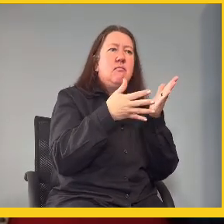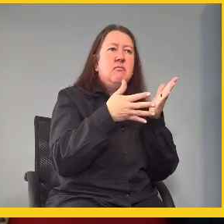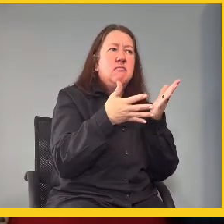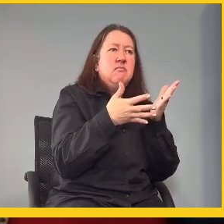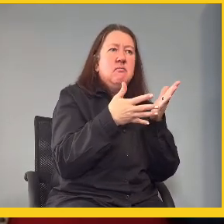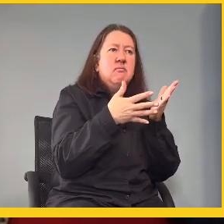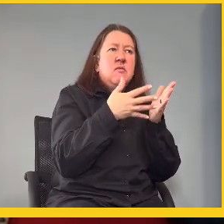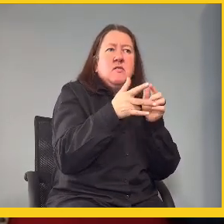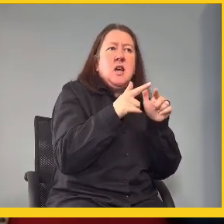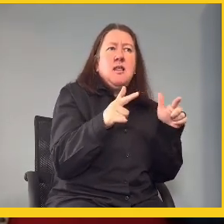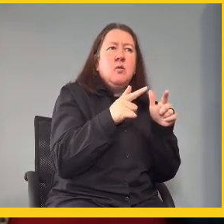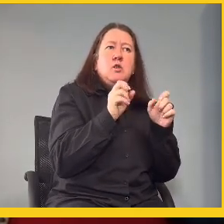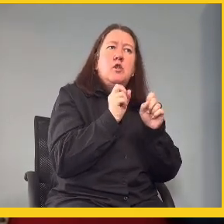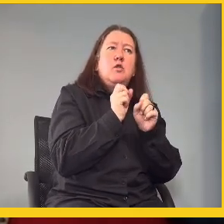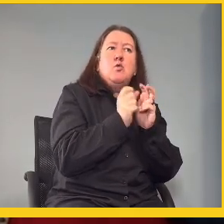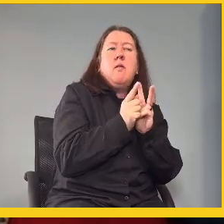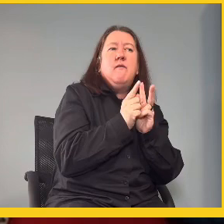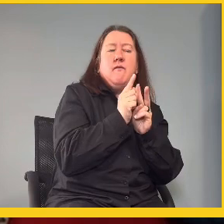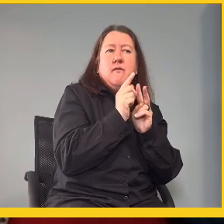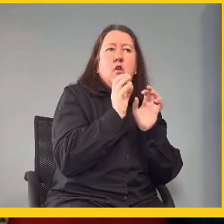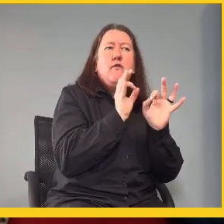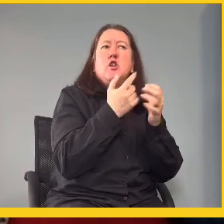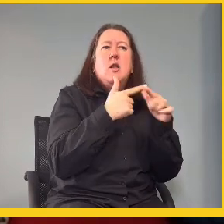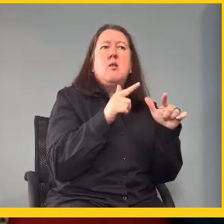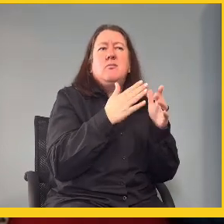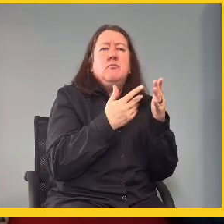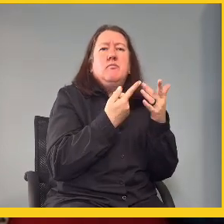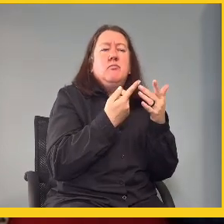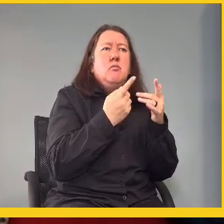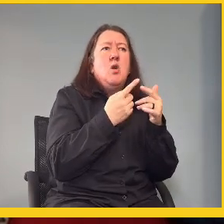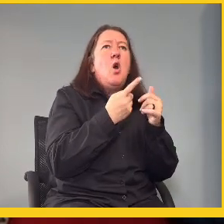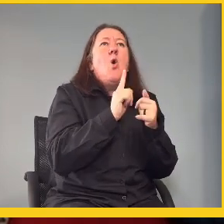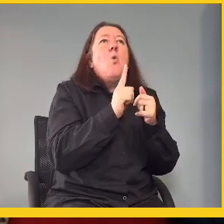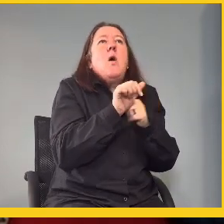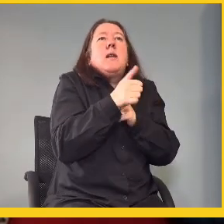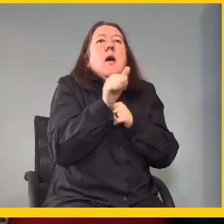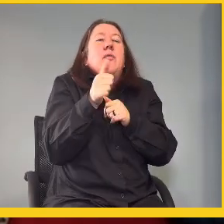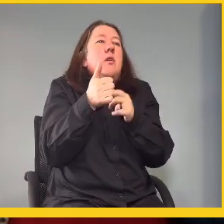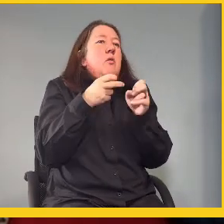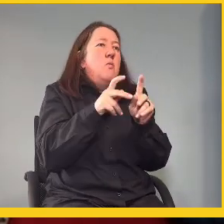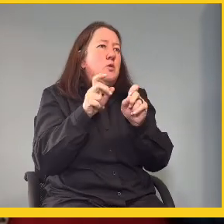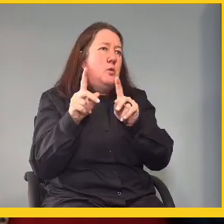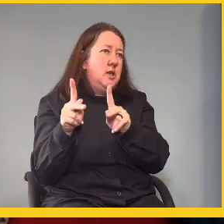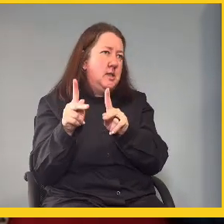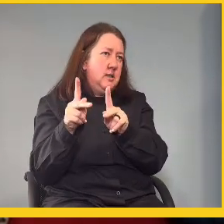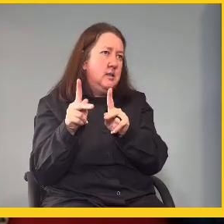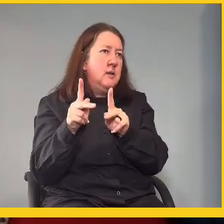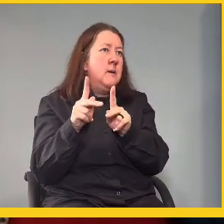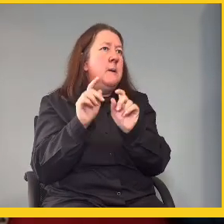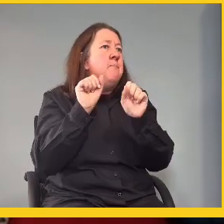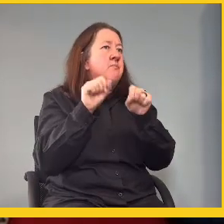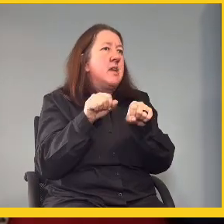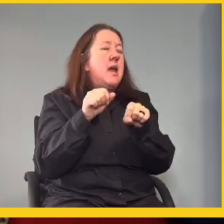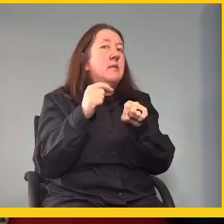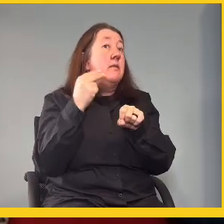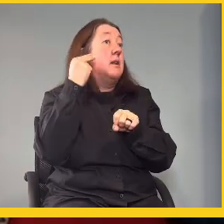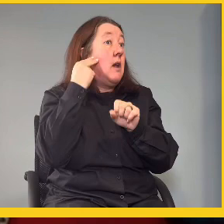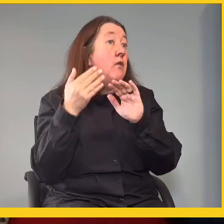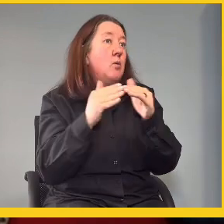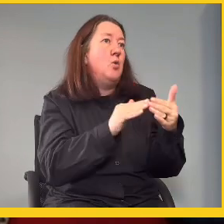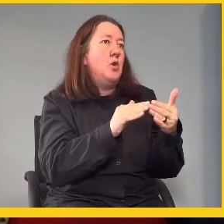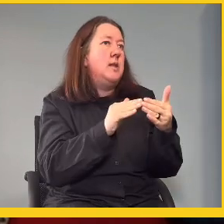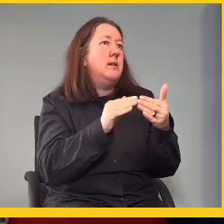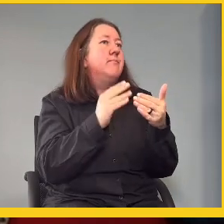of this, of sign language as the twelfth official language, you know, what other opportunities, you know, can deaf, can the deaf